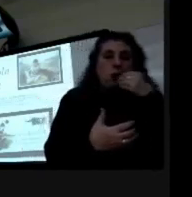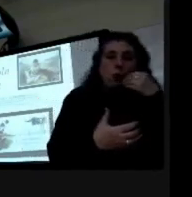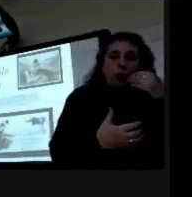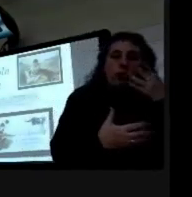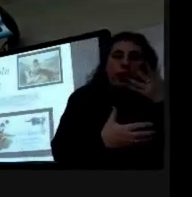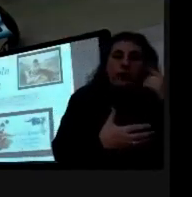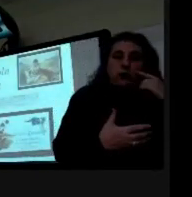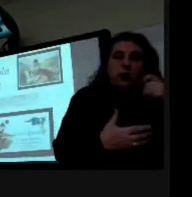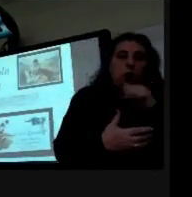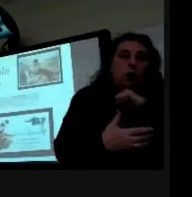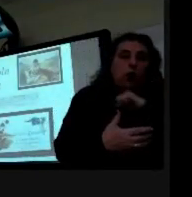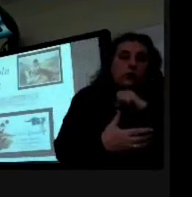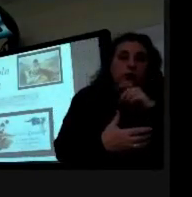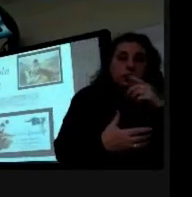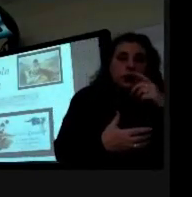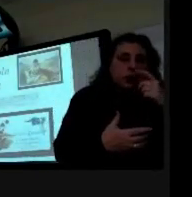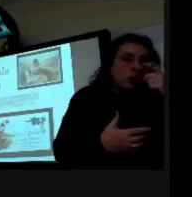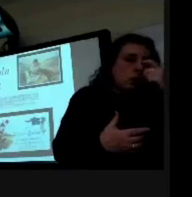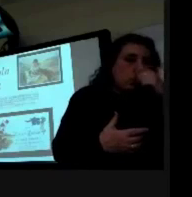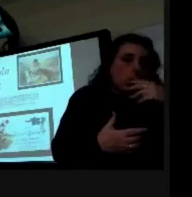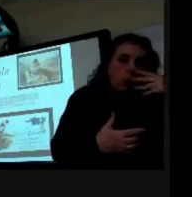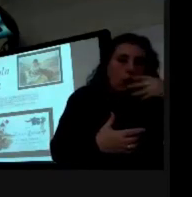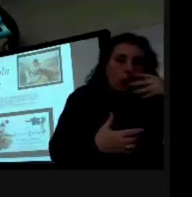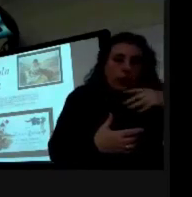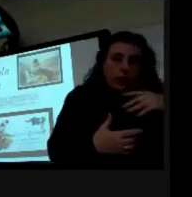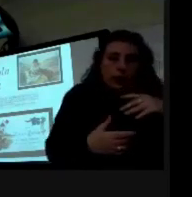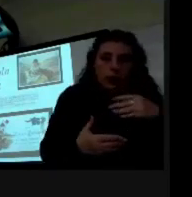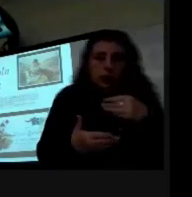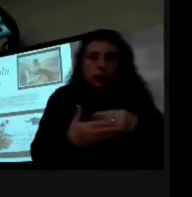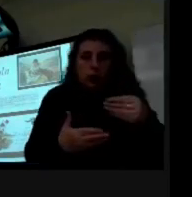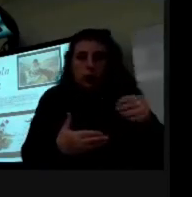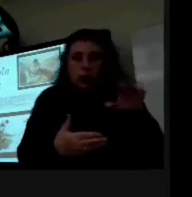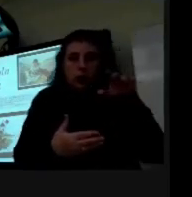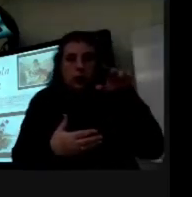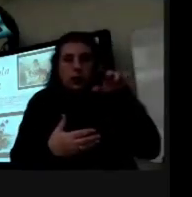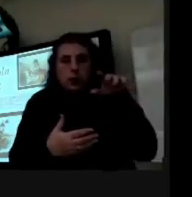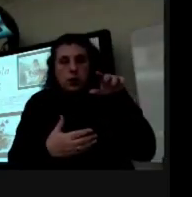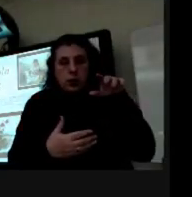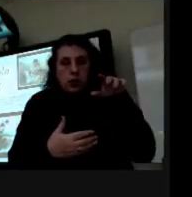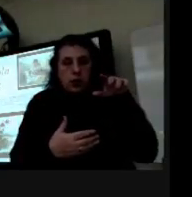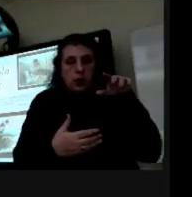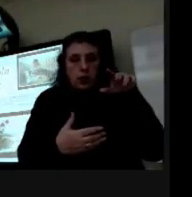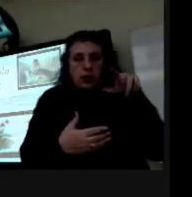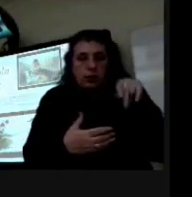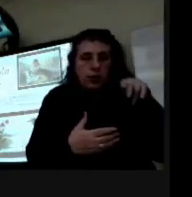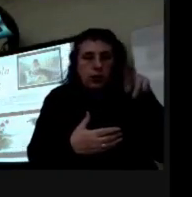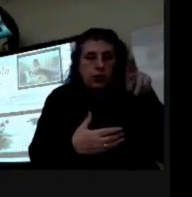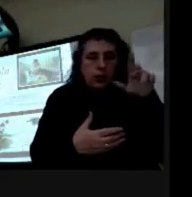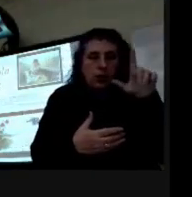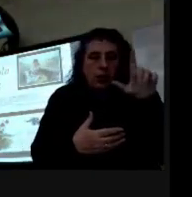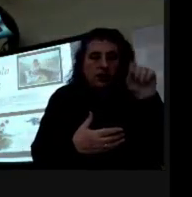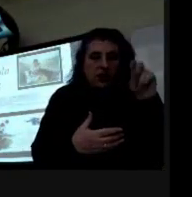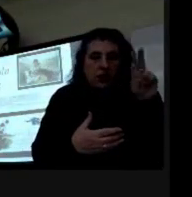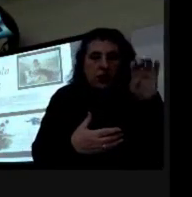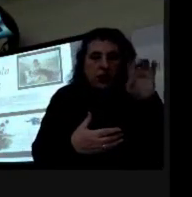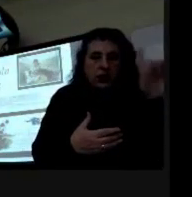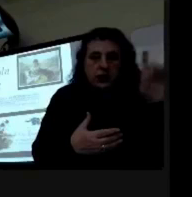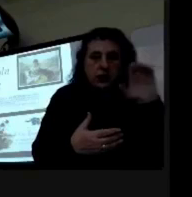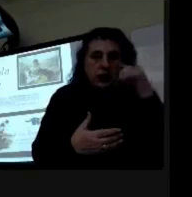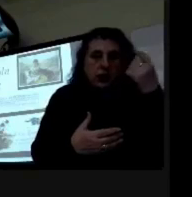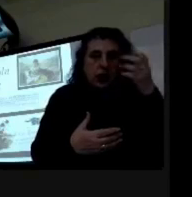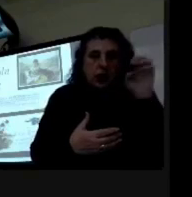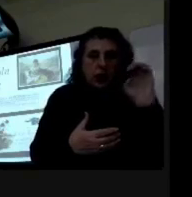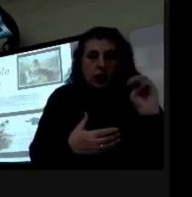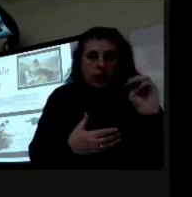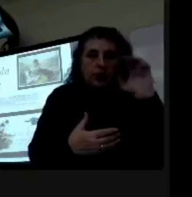pulverized expect extract of licorice wine antimony which is like a light nut um spirits and